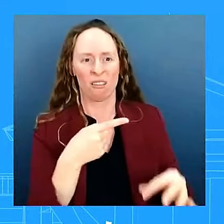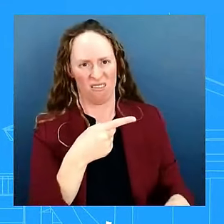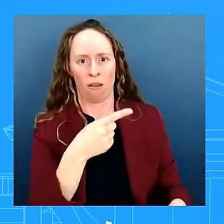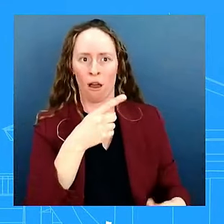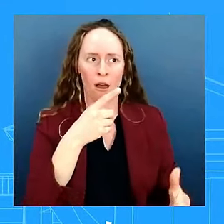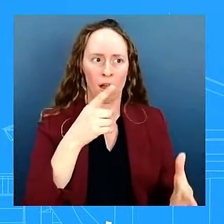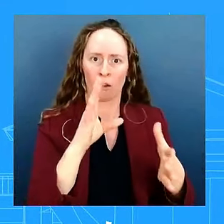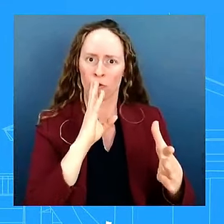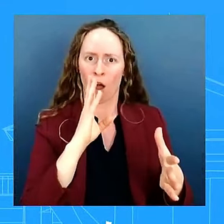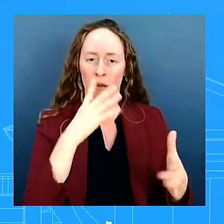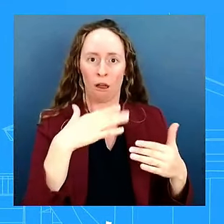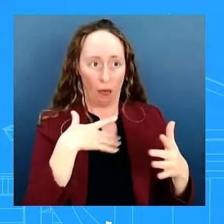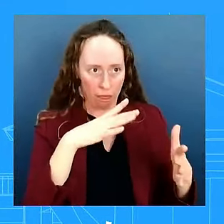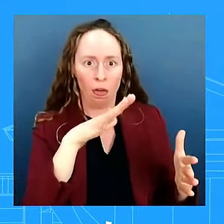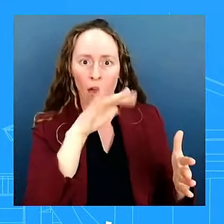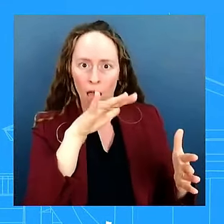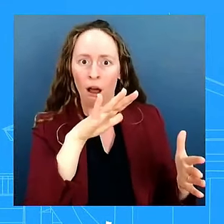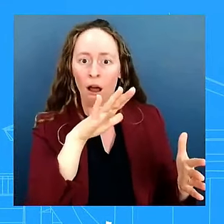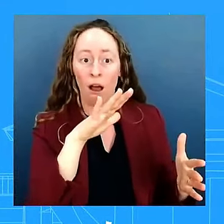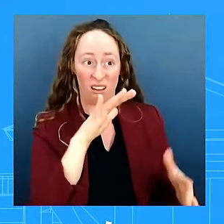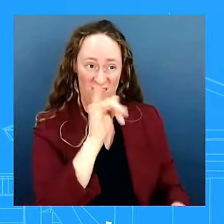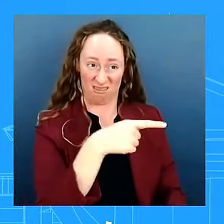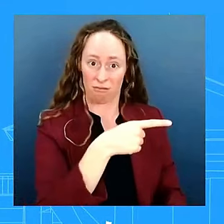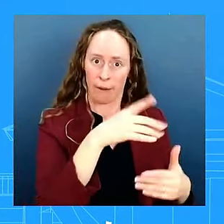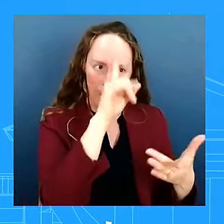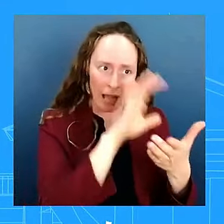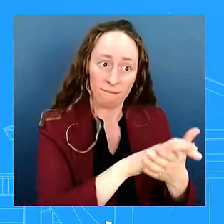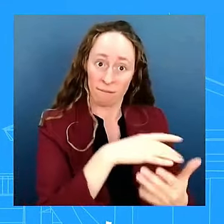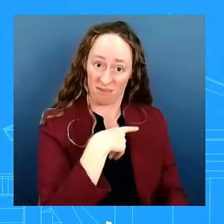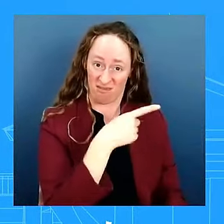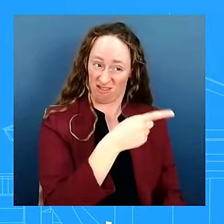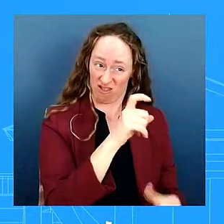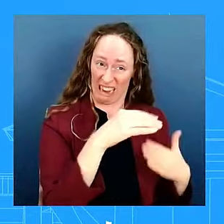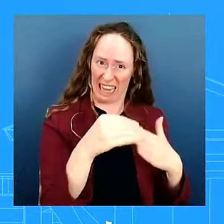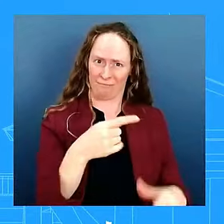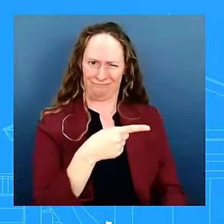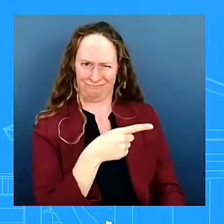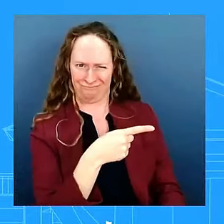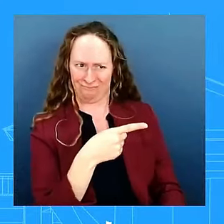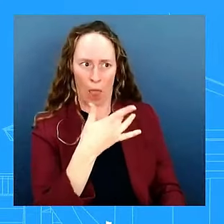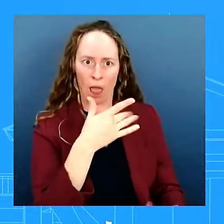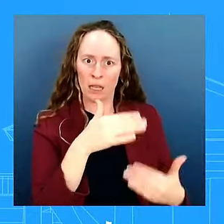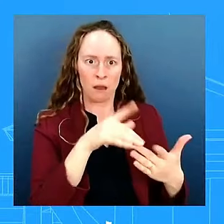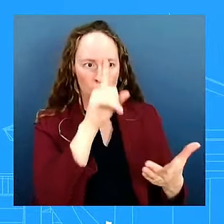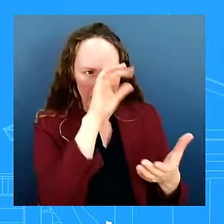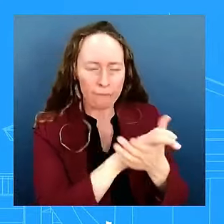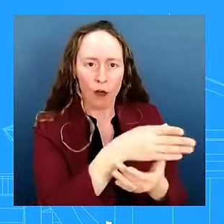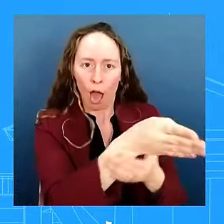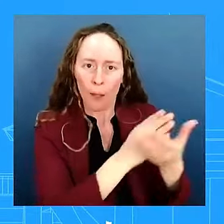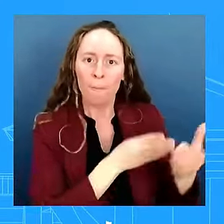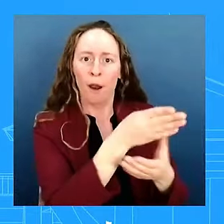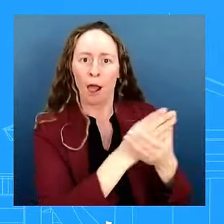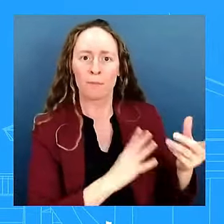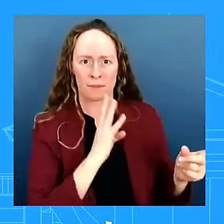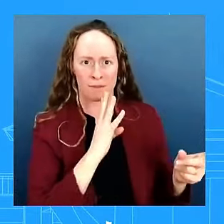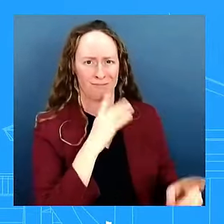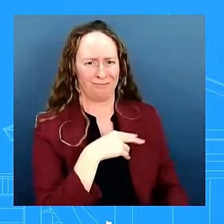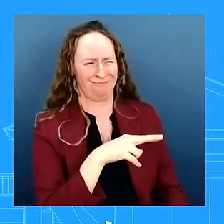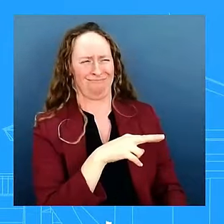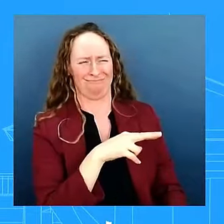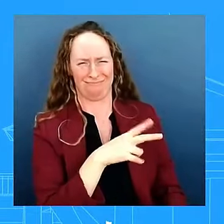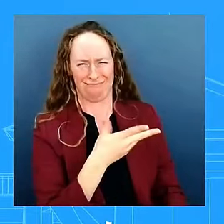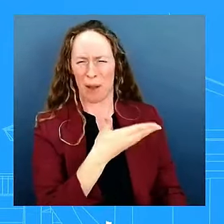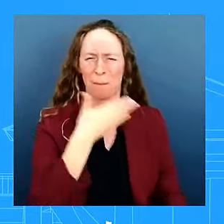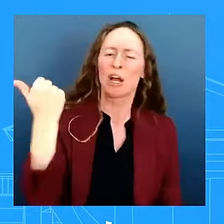about that maybe we should not have leaders who do that our country deserves better okay thanks a follow-up there